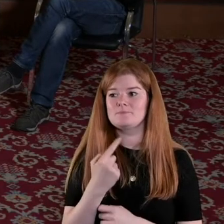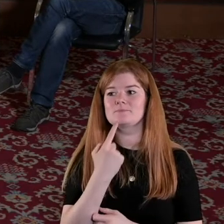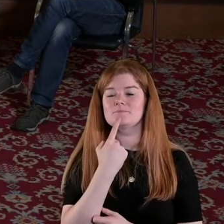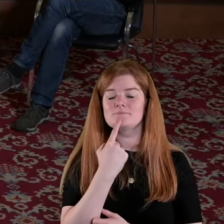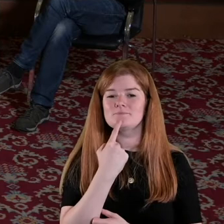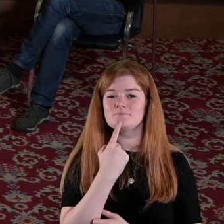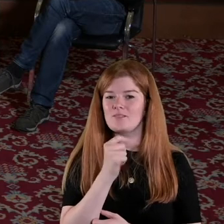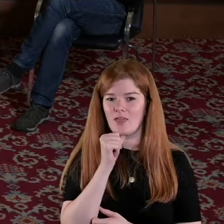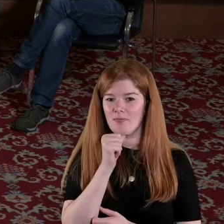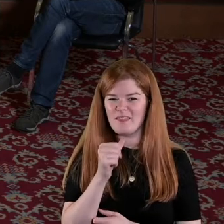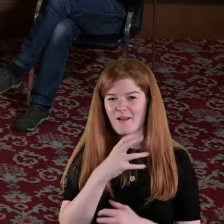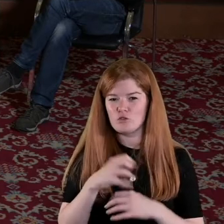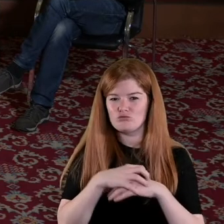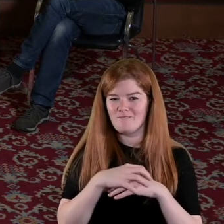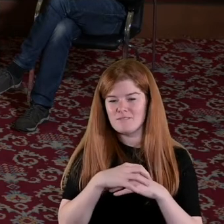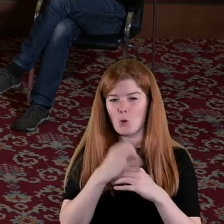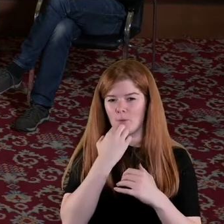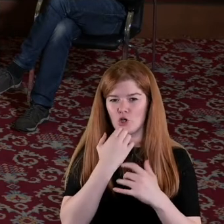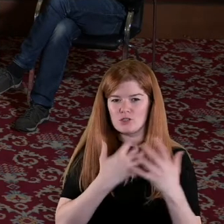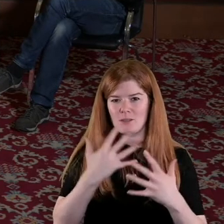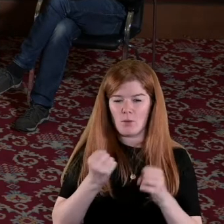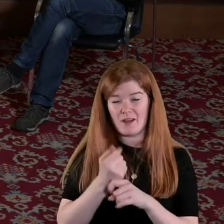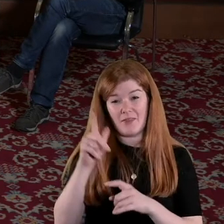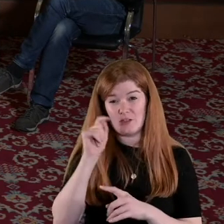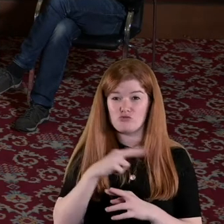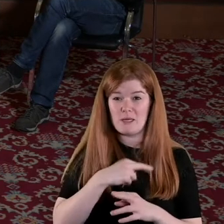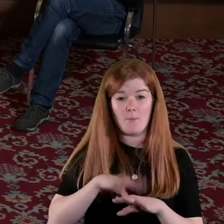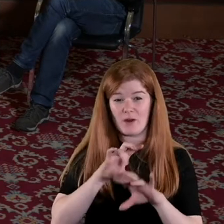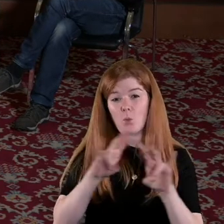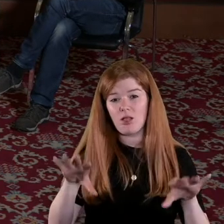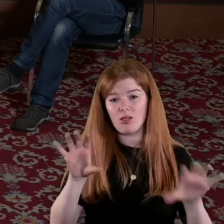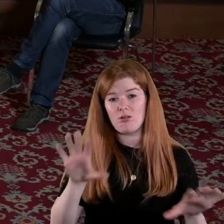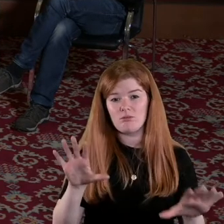there isn't an estimate on that I mean I would say it's probably more equal